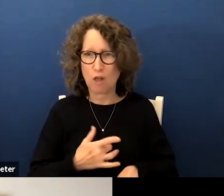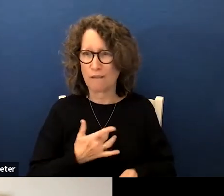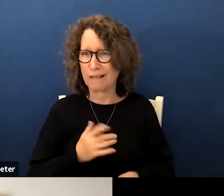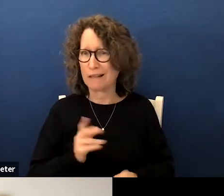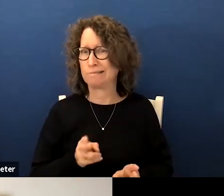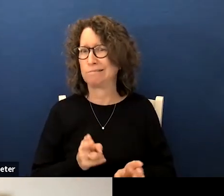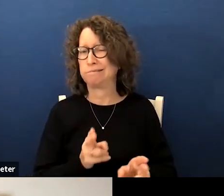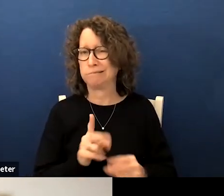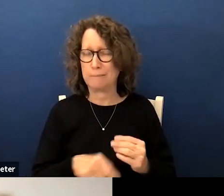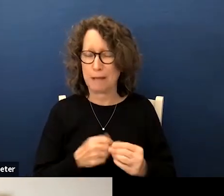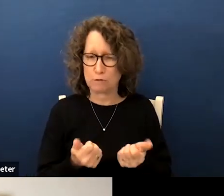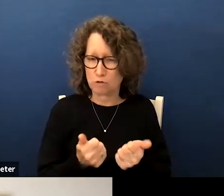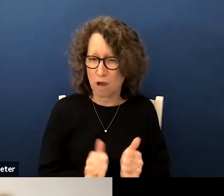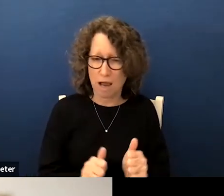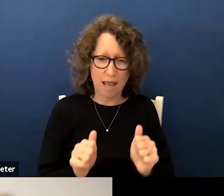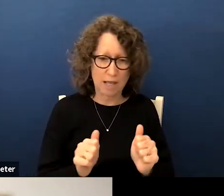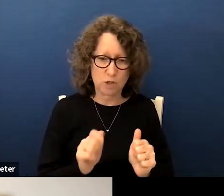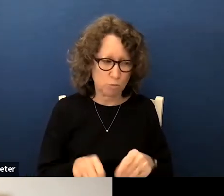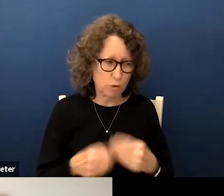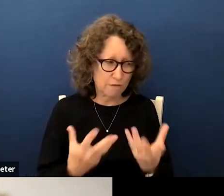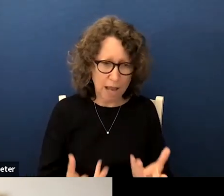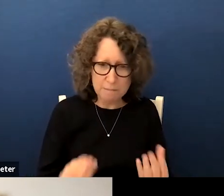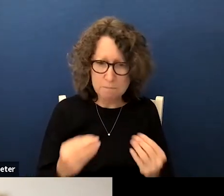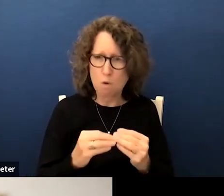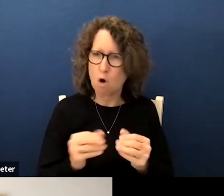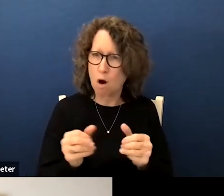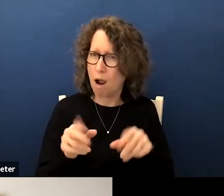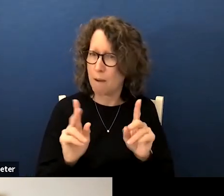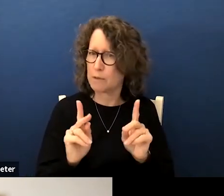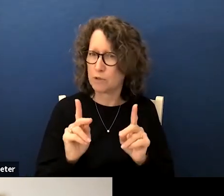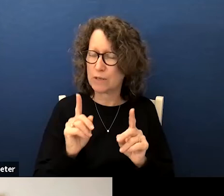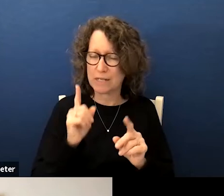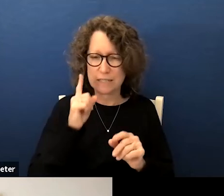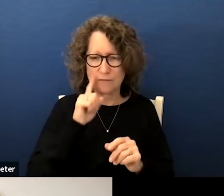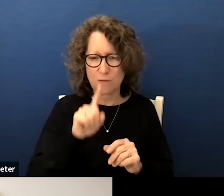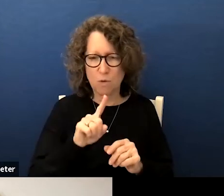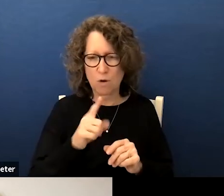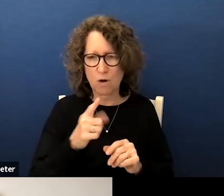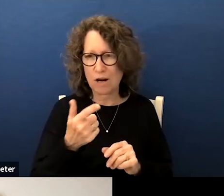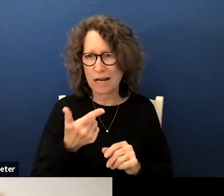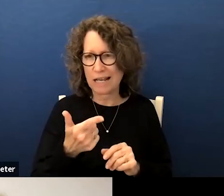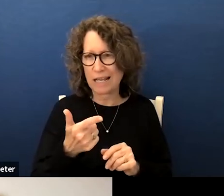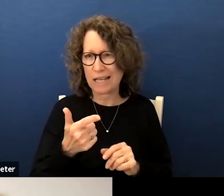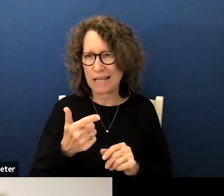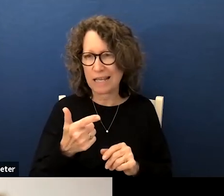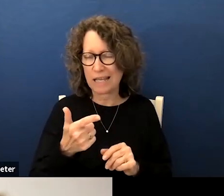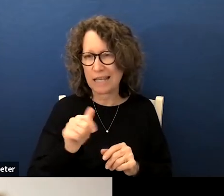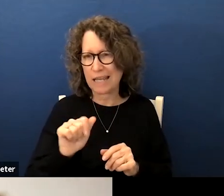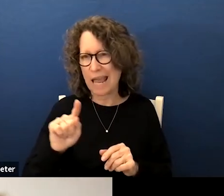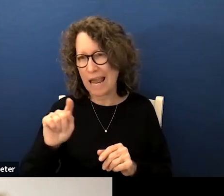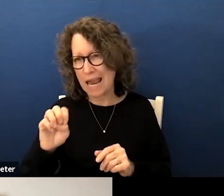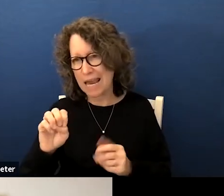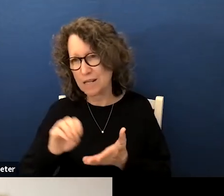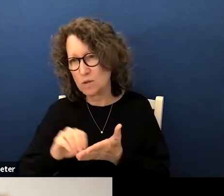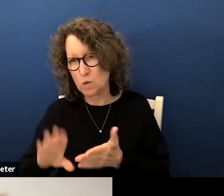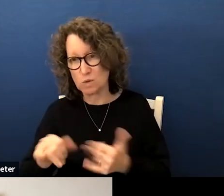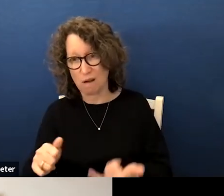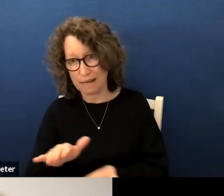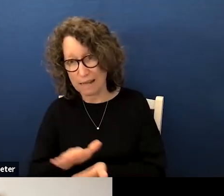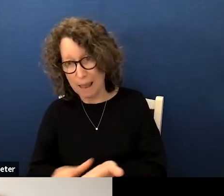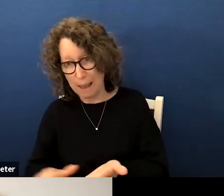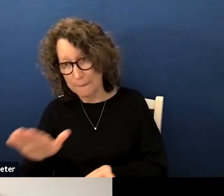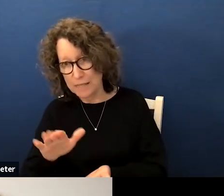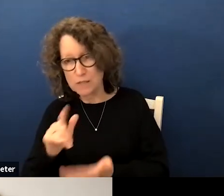about trying to provide more opportunity for gifted and talented services on campuses